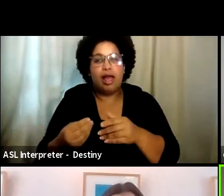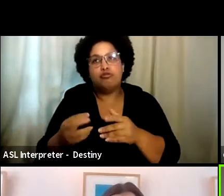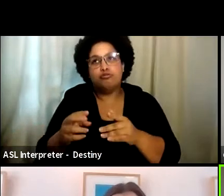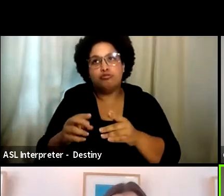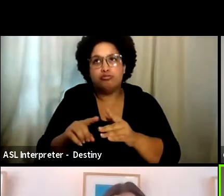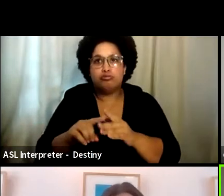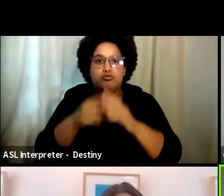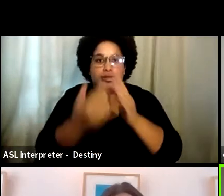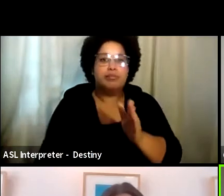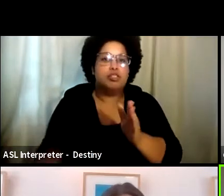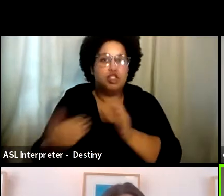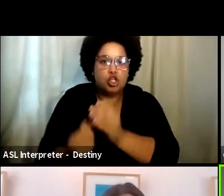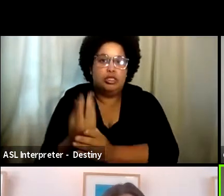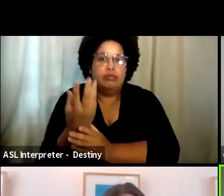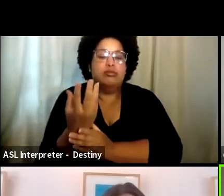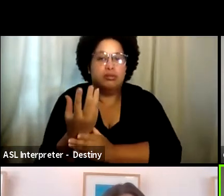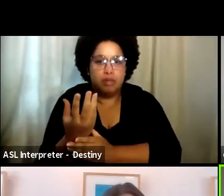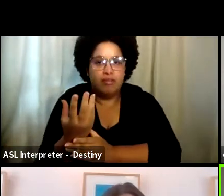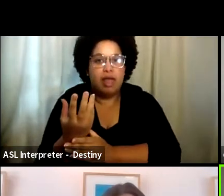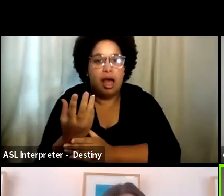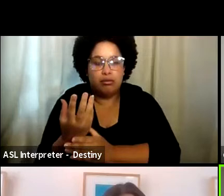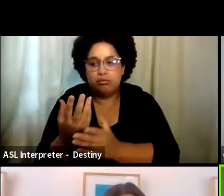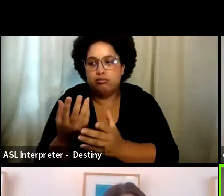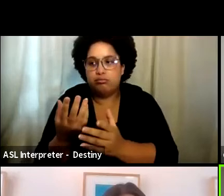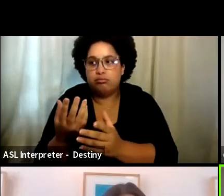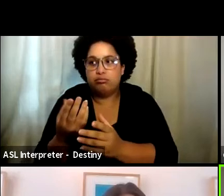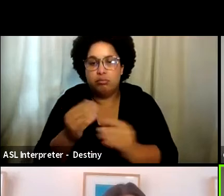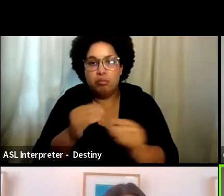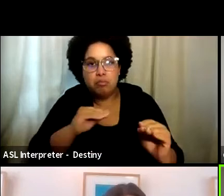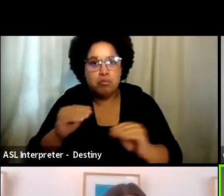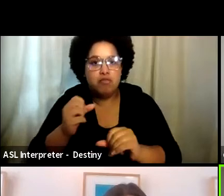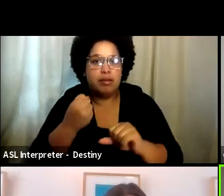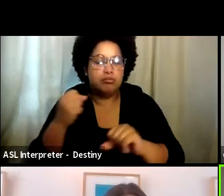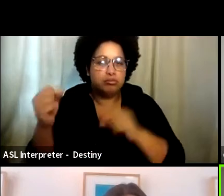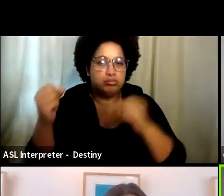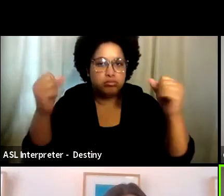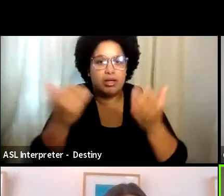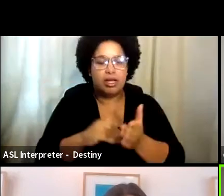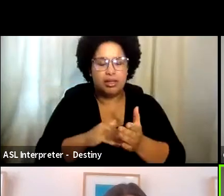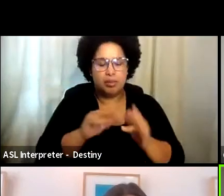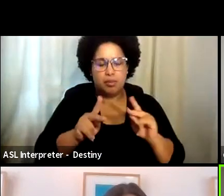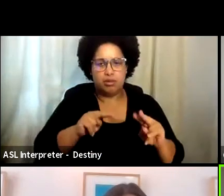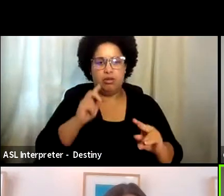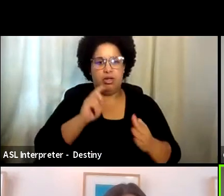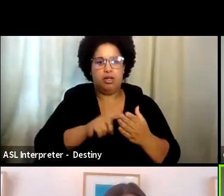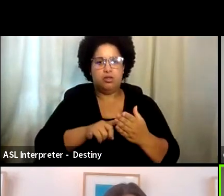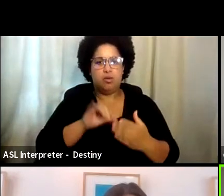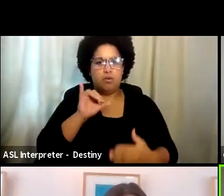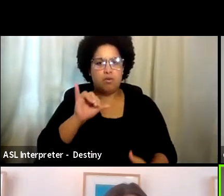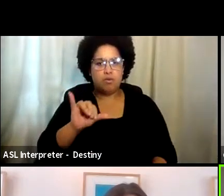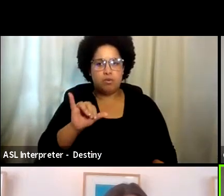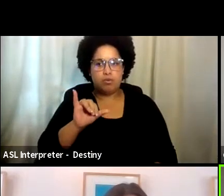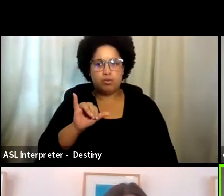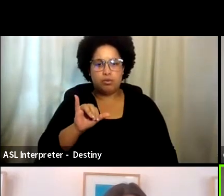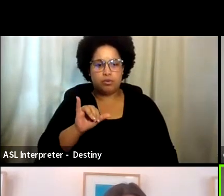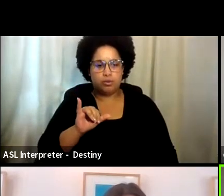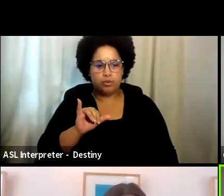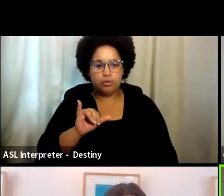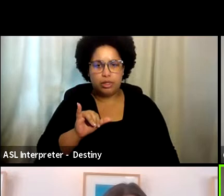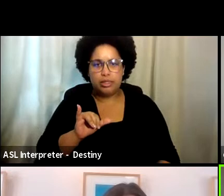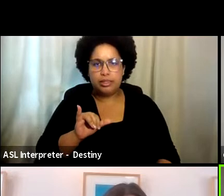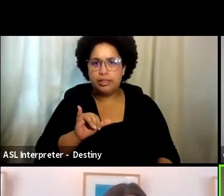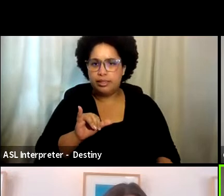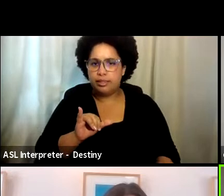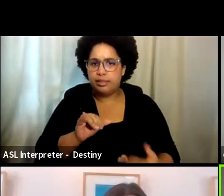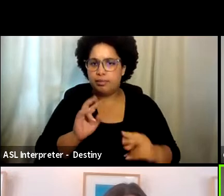at least. And suddenly people said started to realize that this was something that there